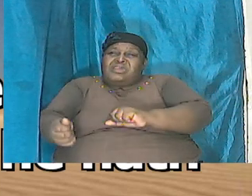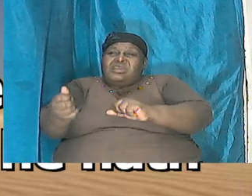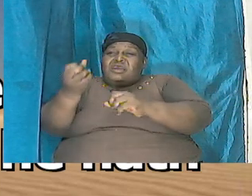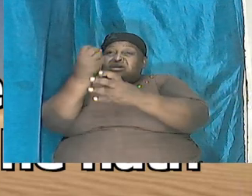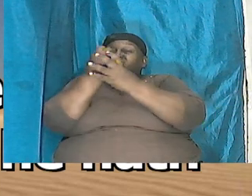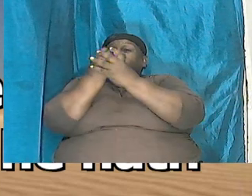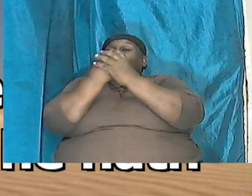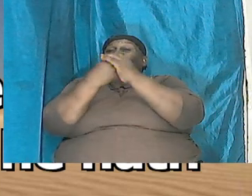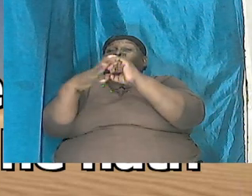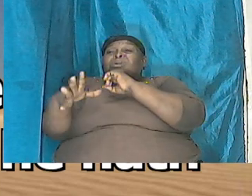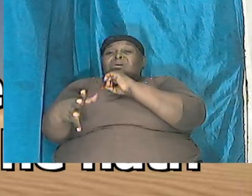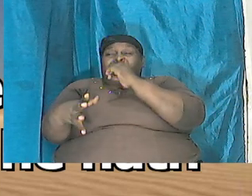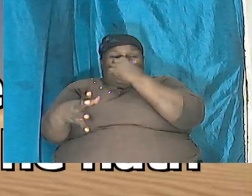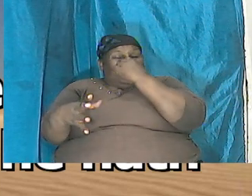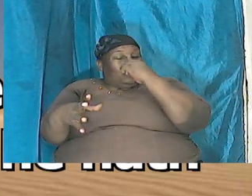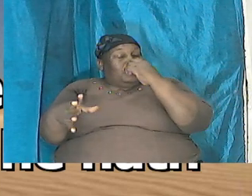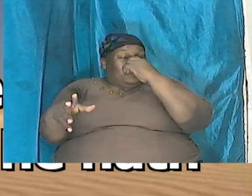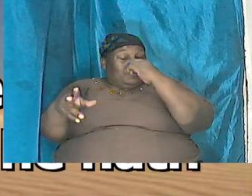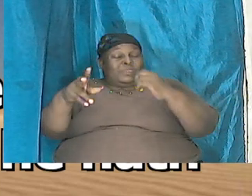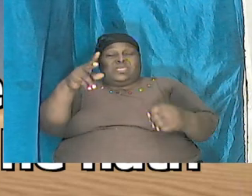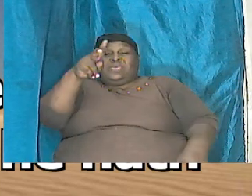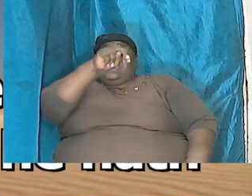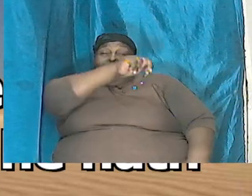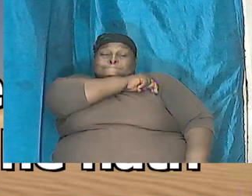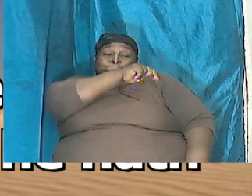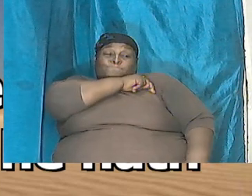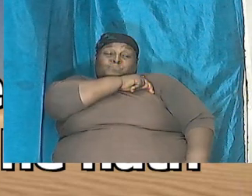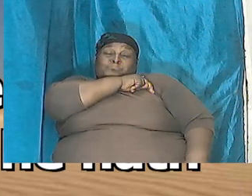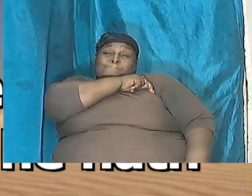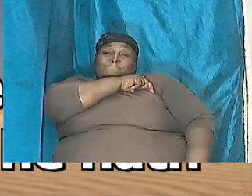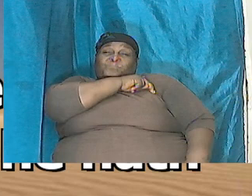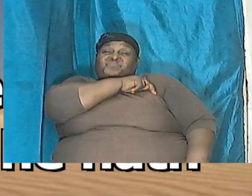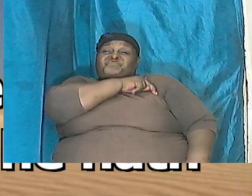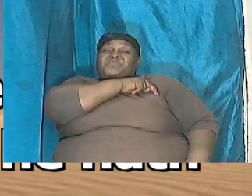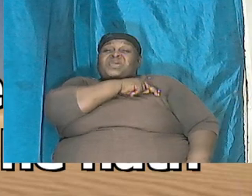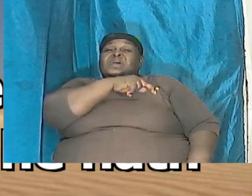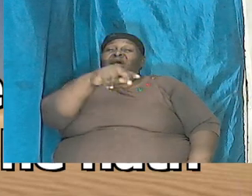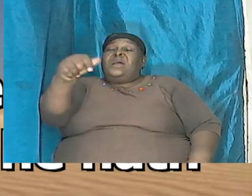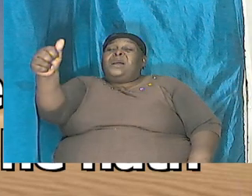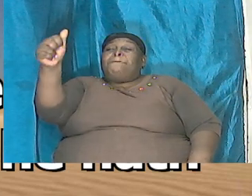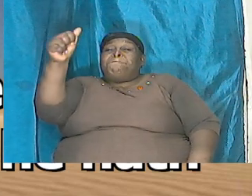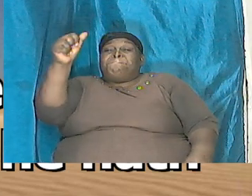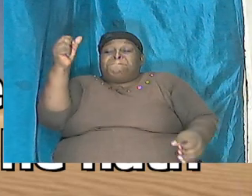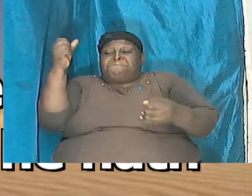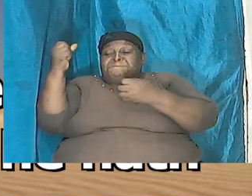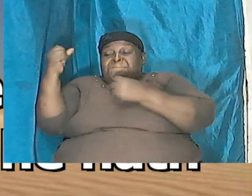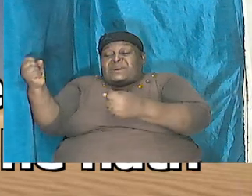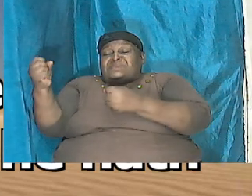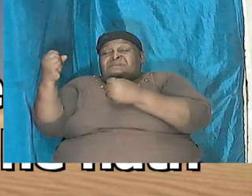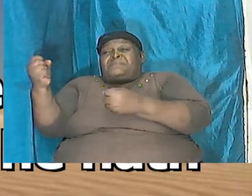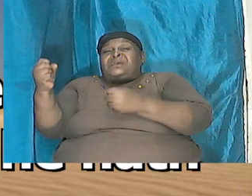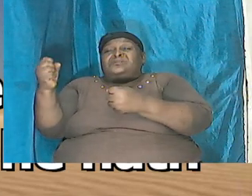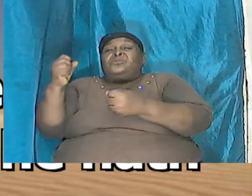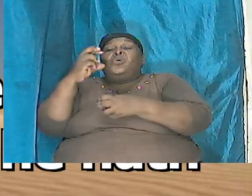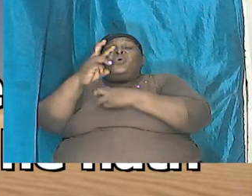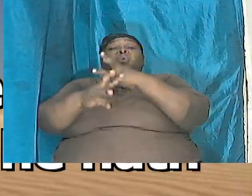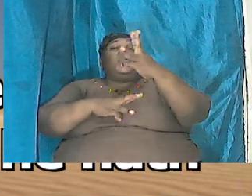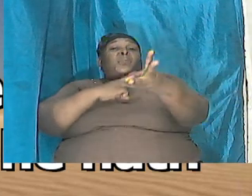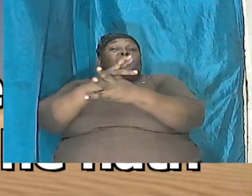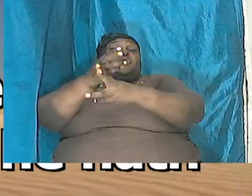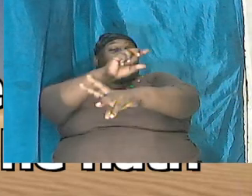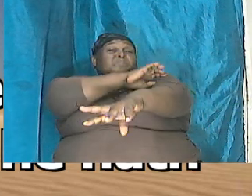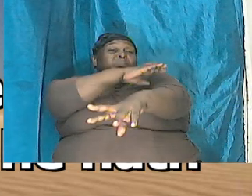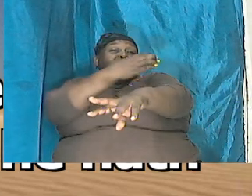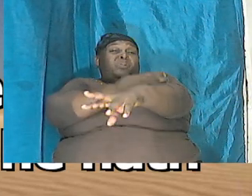you it means that Nebuchadnezzar represented a mighty mighty world power huge